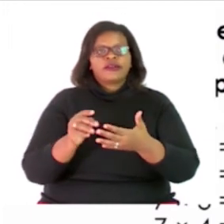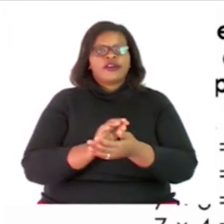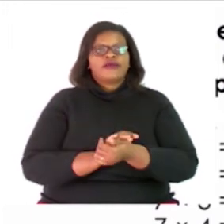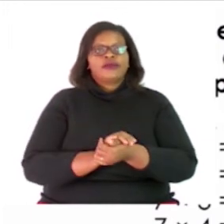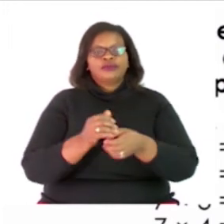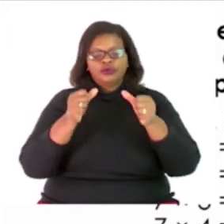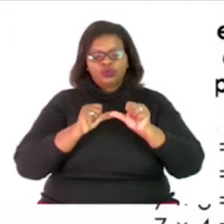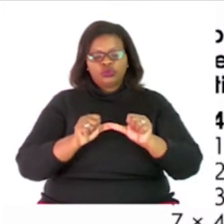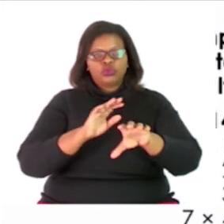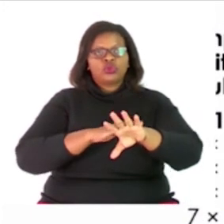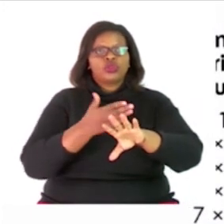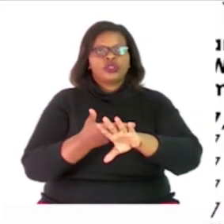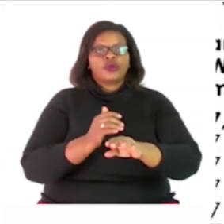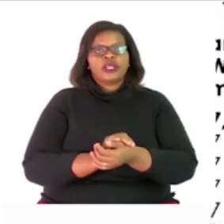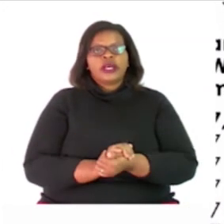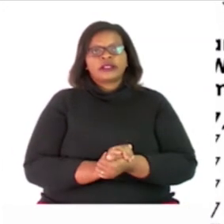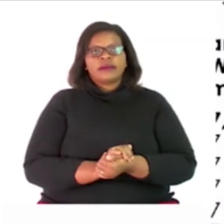we go to our examples